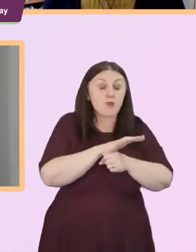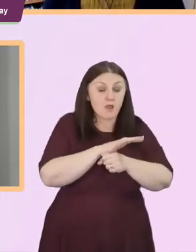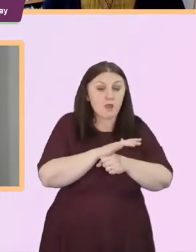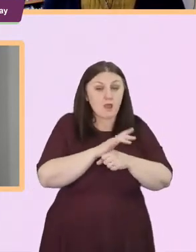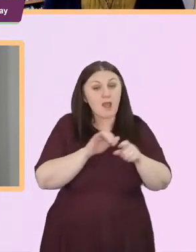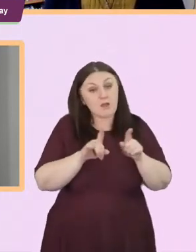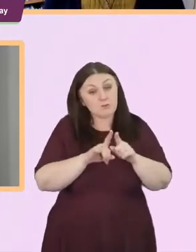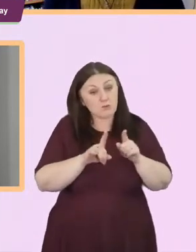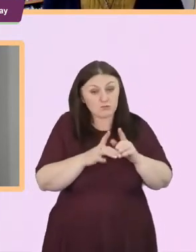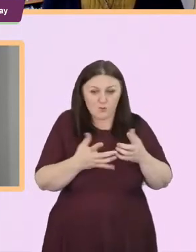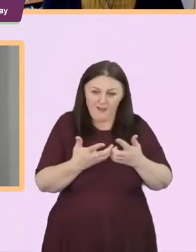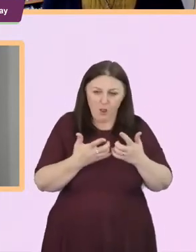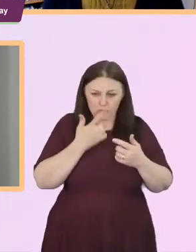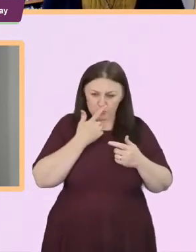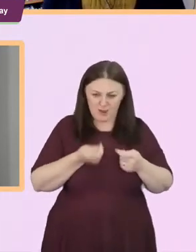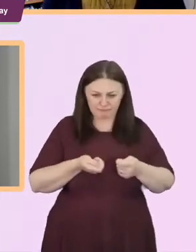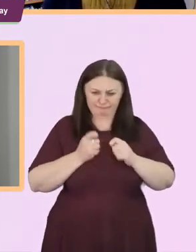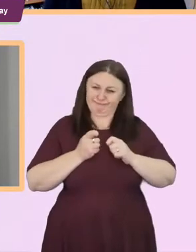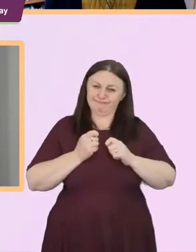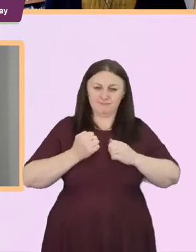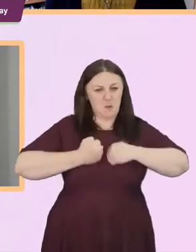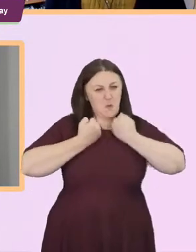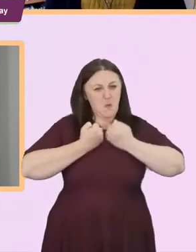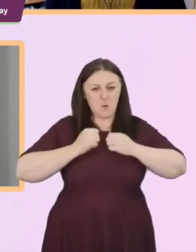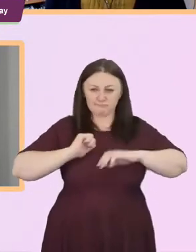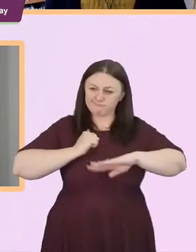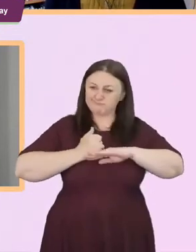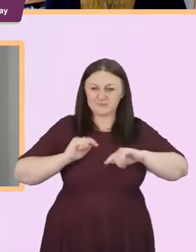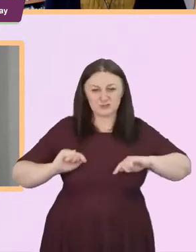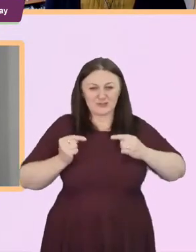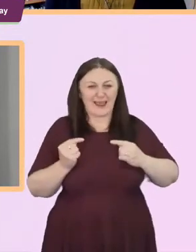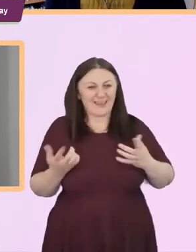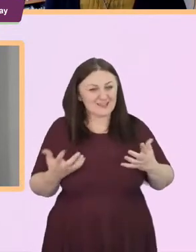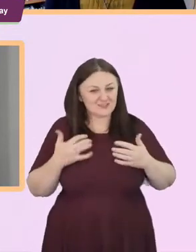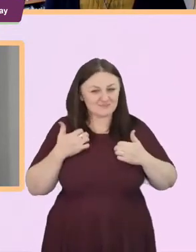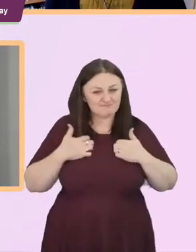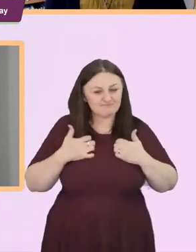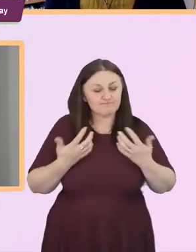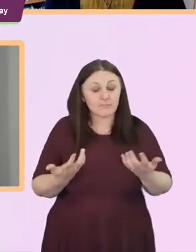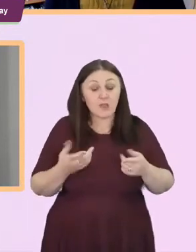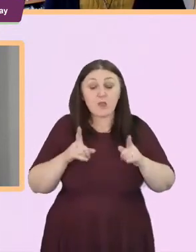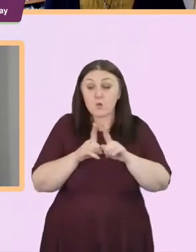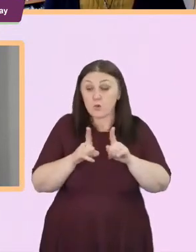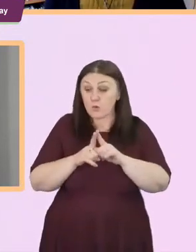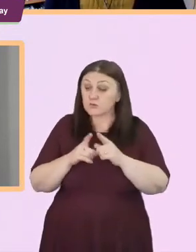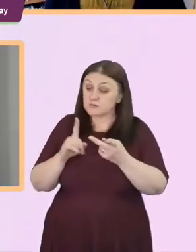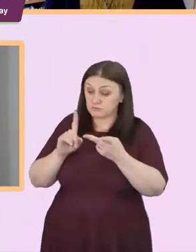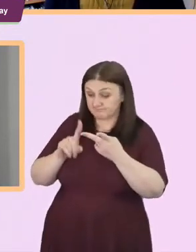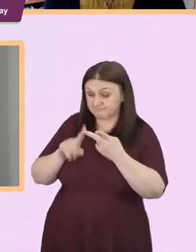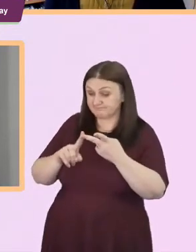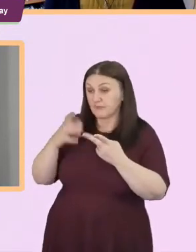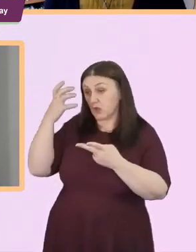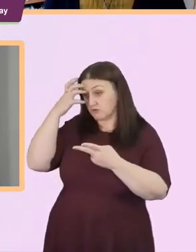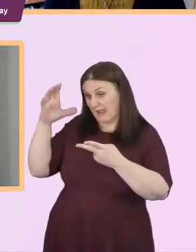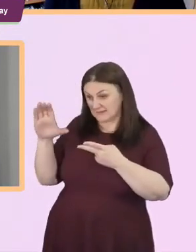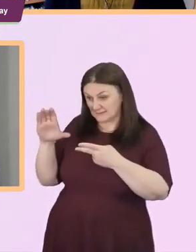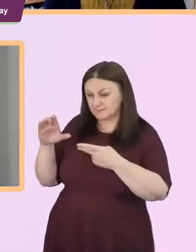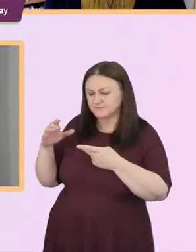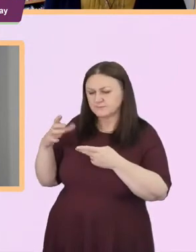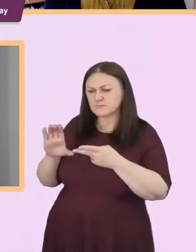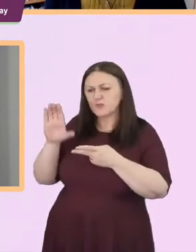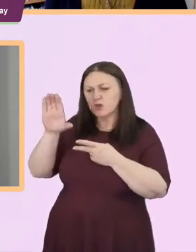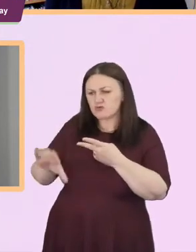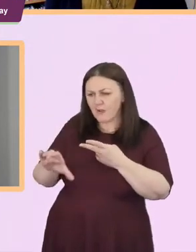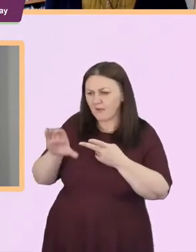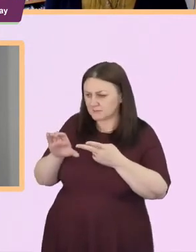challenge you might set yourself and your church in terms of grants there are grants available for churches um to replace